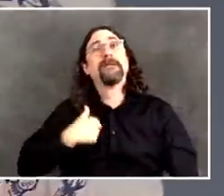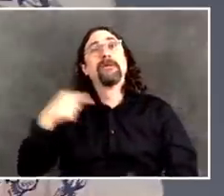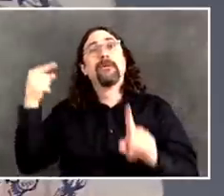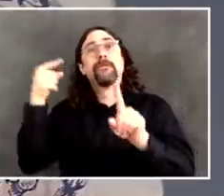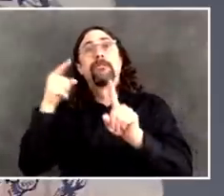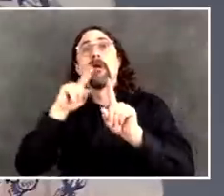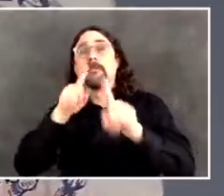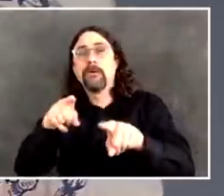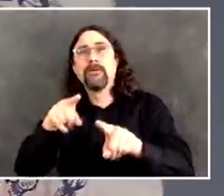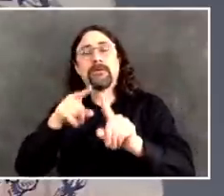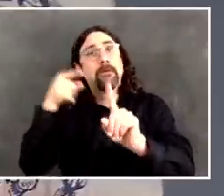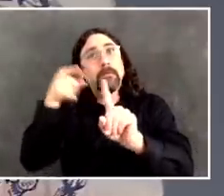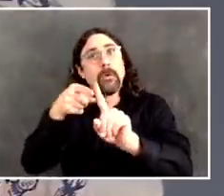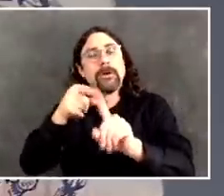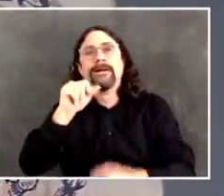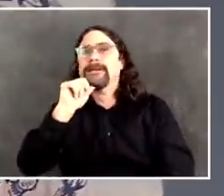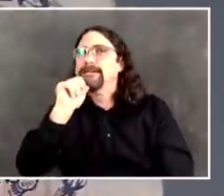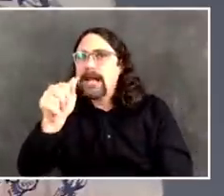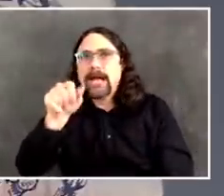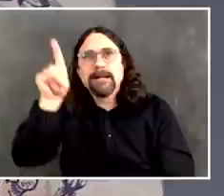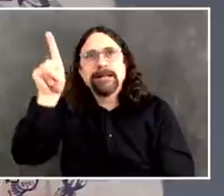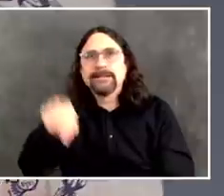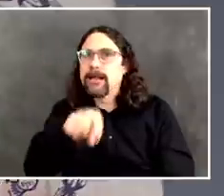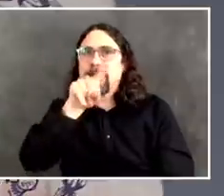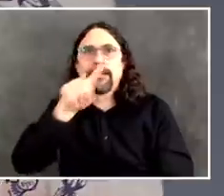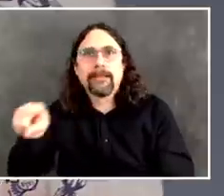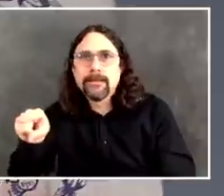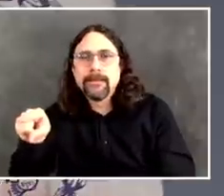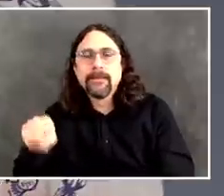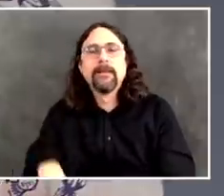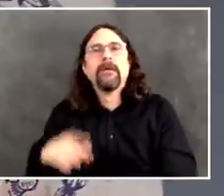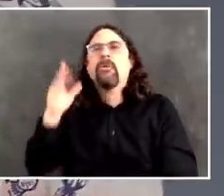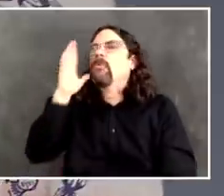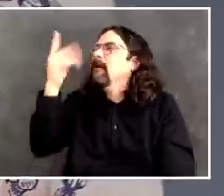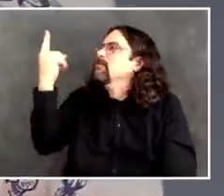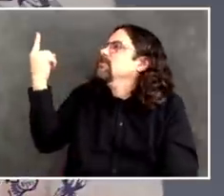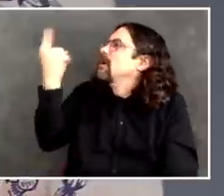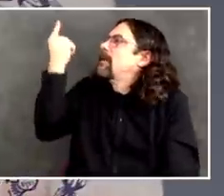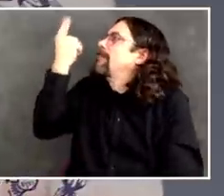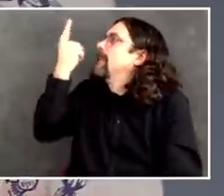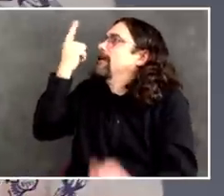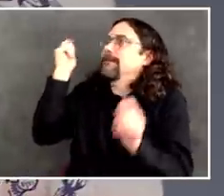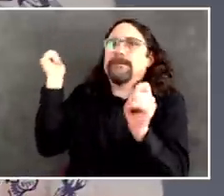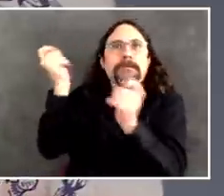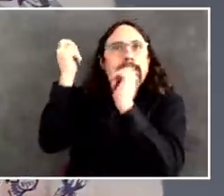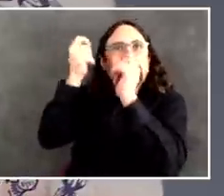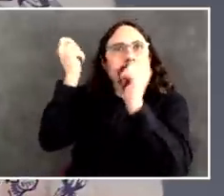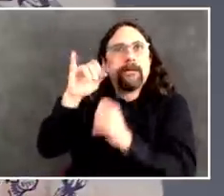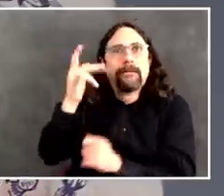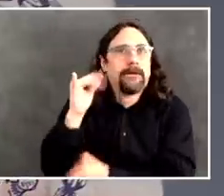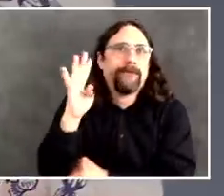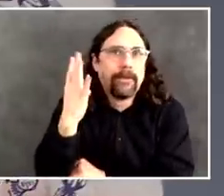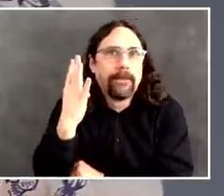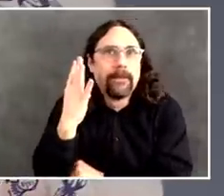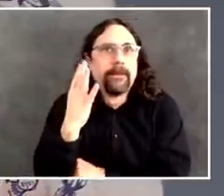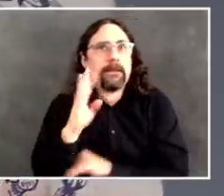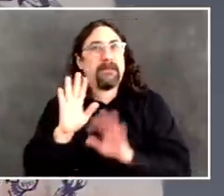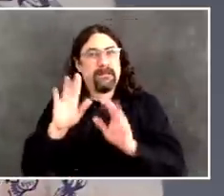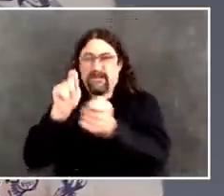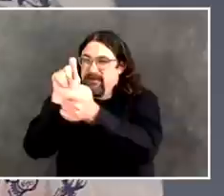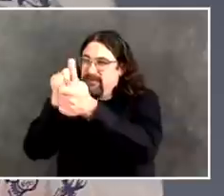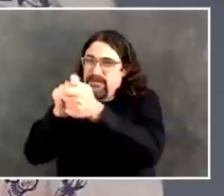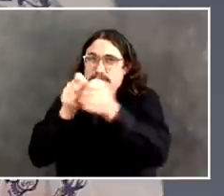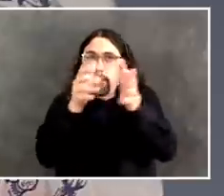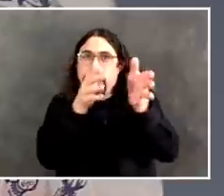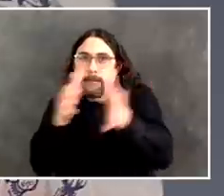the absence of that celebration would be very damning, would be very troubling. It would hurt the morale of New Yorkers